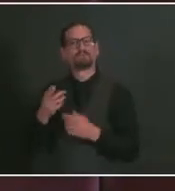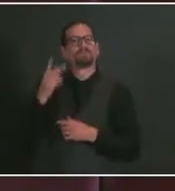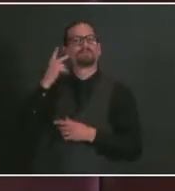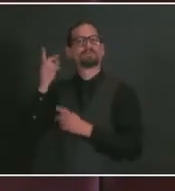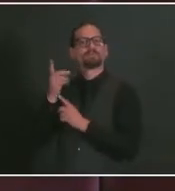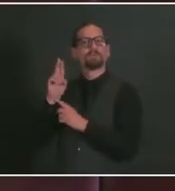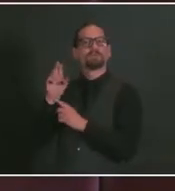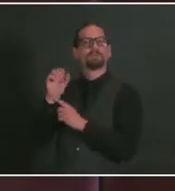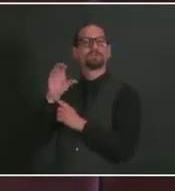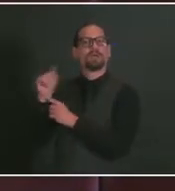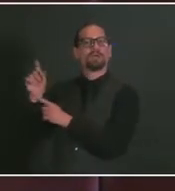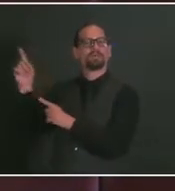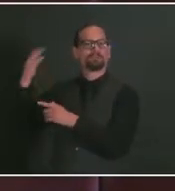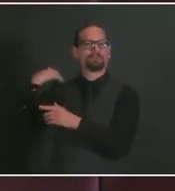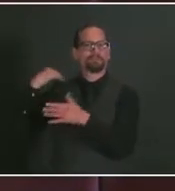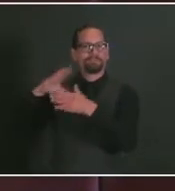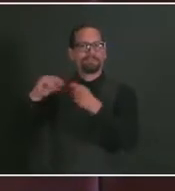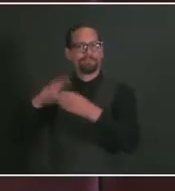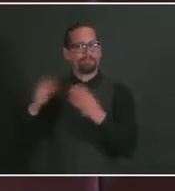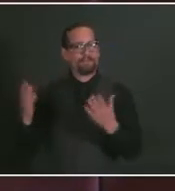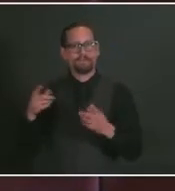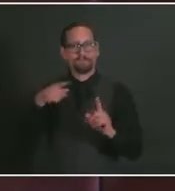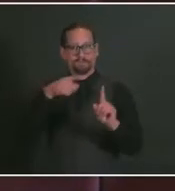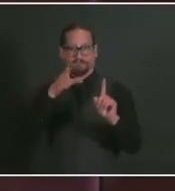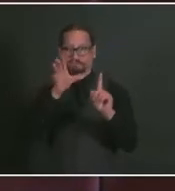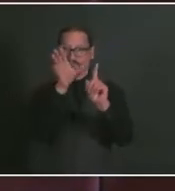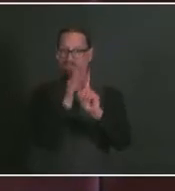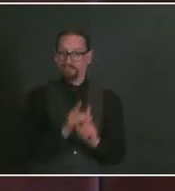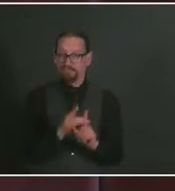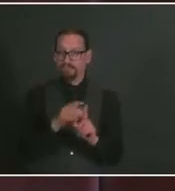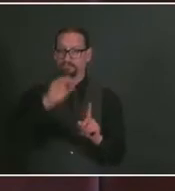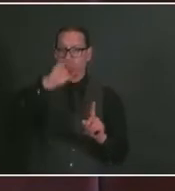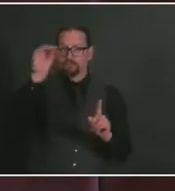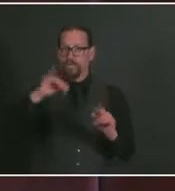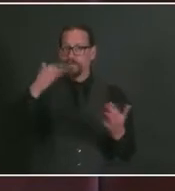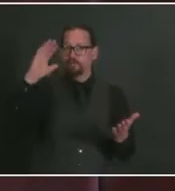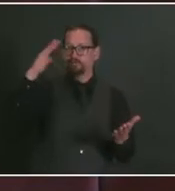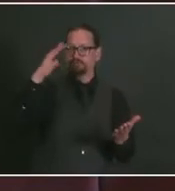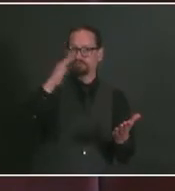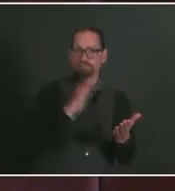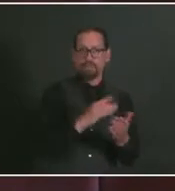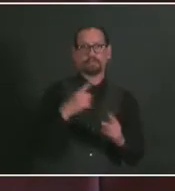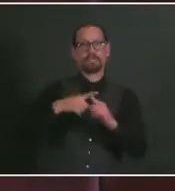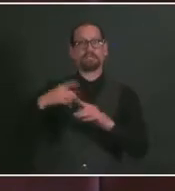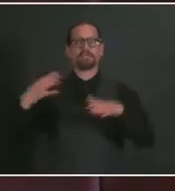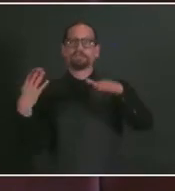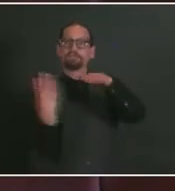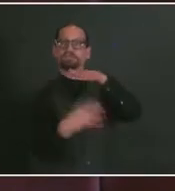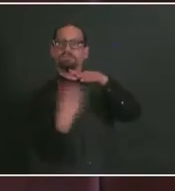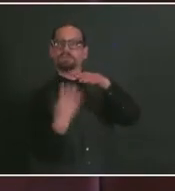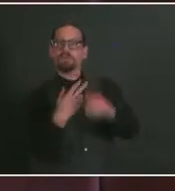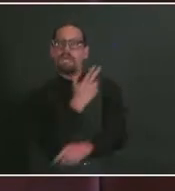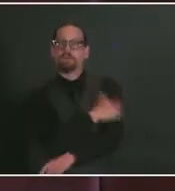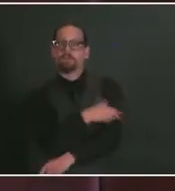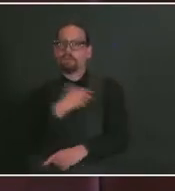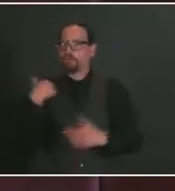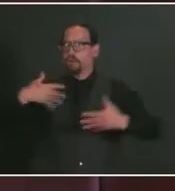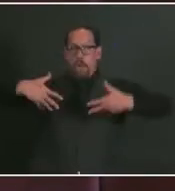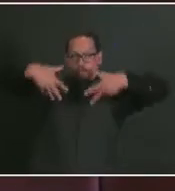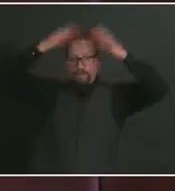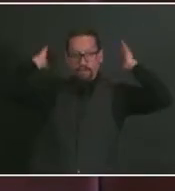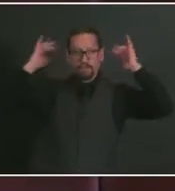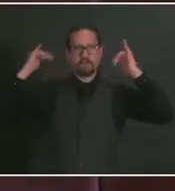hospitalizations and deaths among people who live in congregate care settings. Obviously, that setting had been very hard hit by this pandemic,